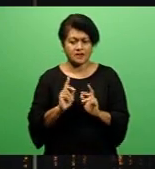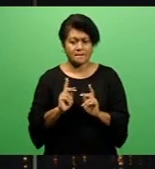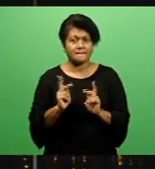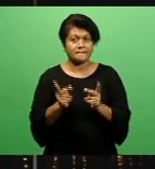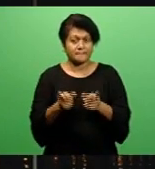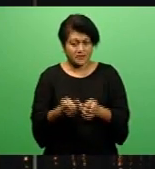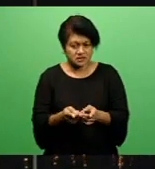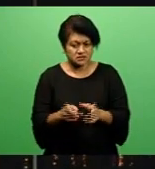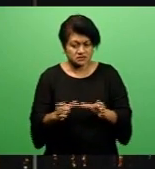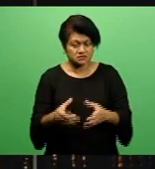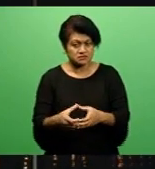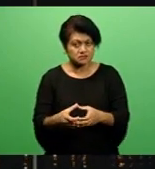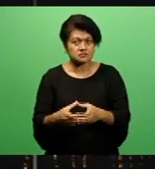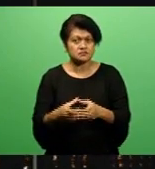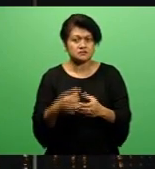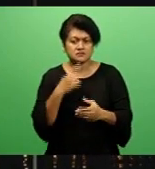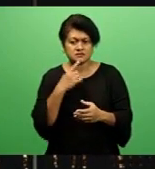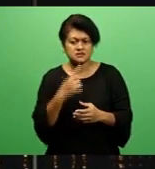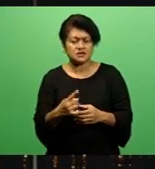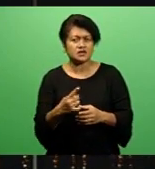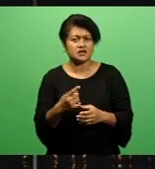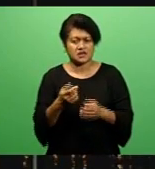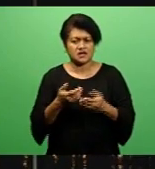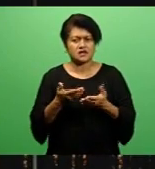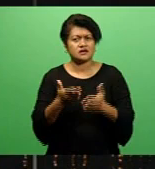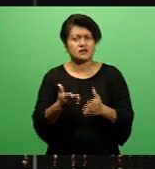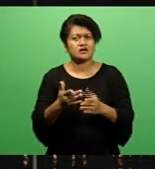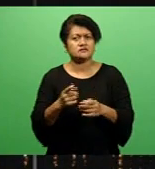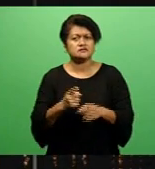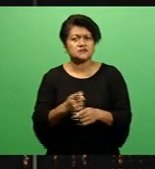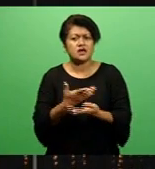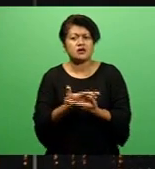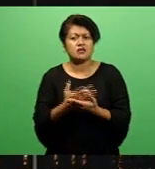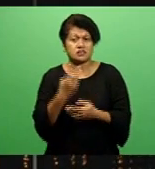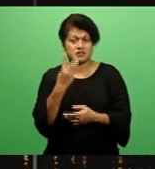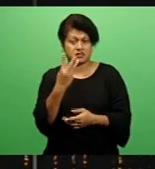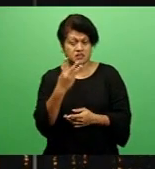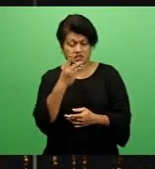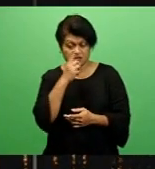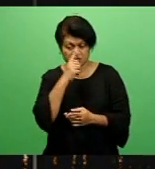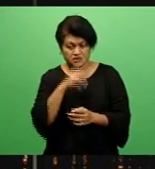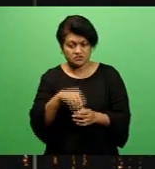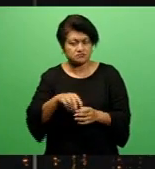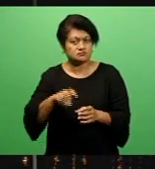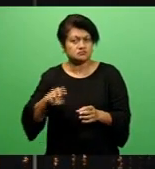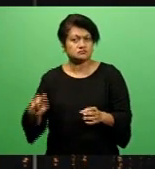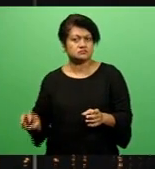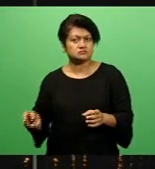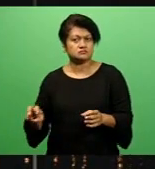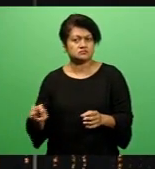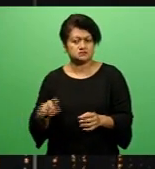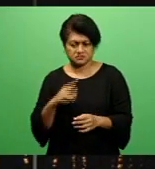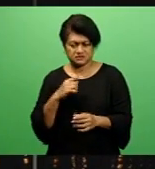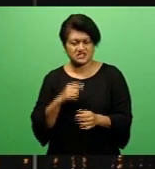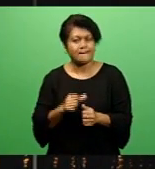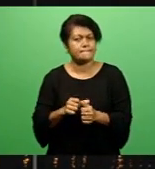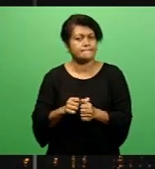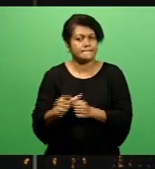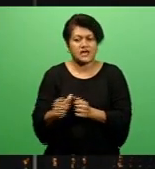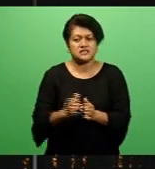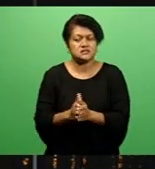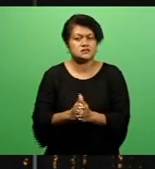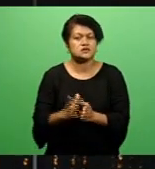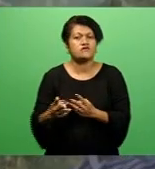Epanisa Dakumbau who gave the directive for three executives to be excluded from the board meeting as he believes it's in the best interest of